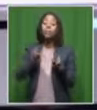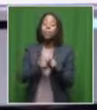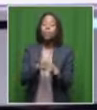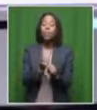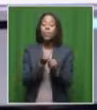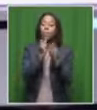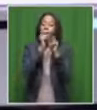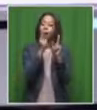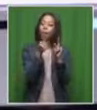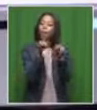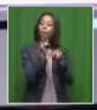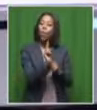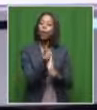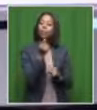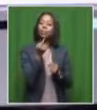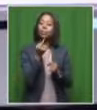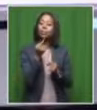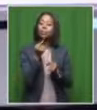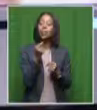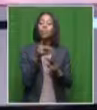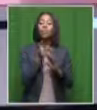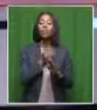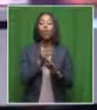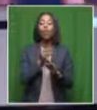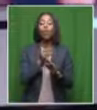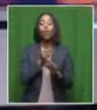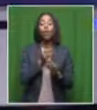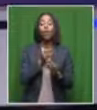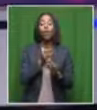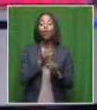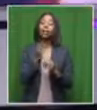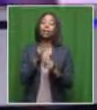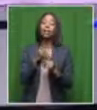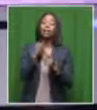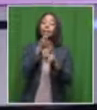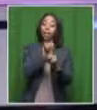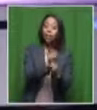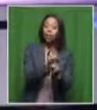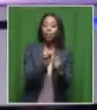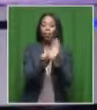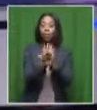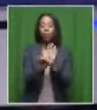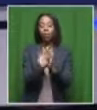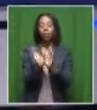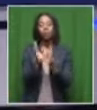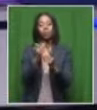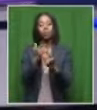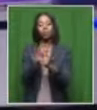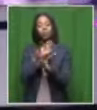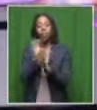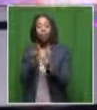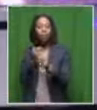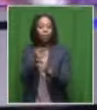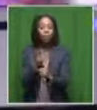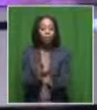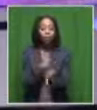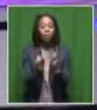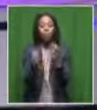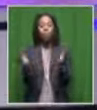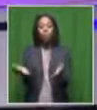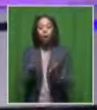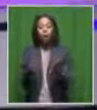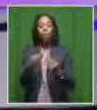remember, it goes back to what I said, that indirect marketing and indirect advertising and promoting of these products